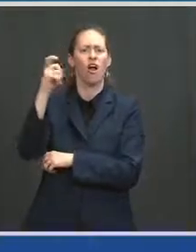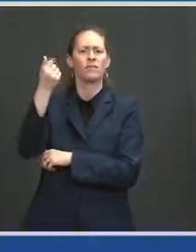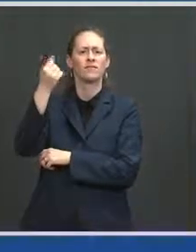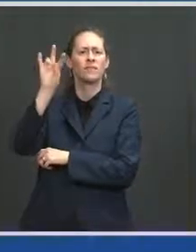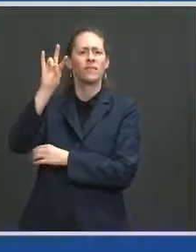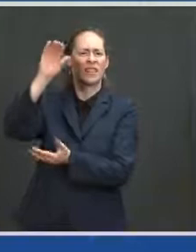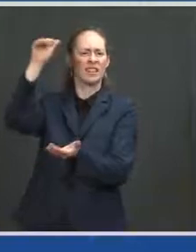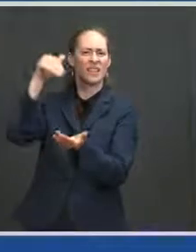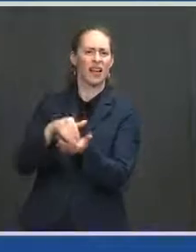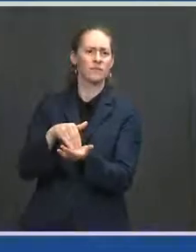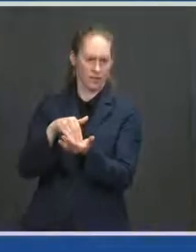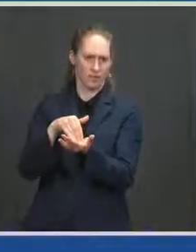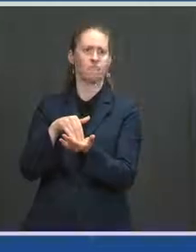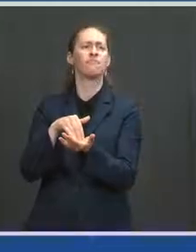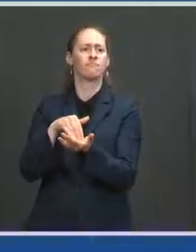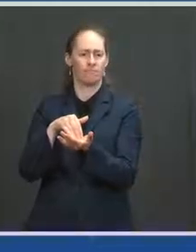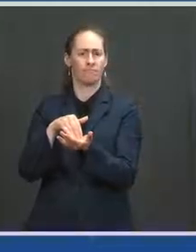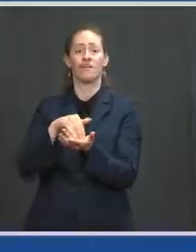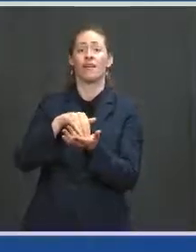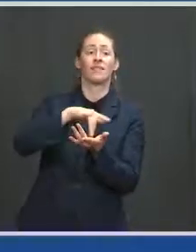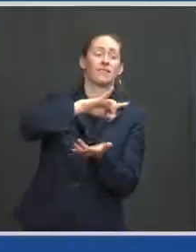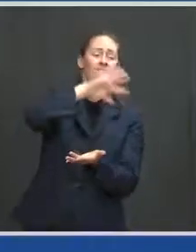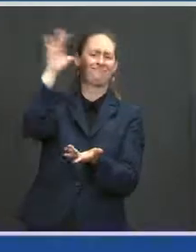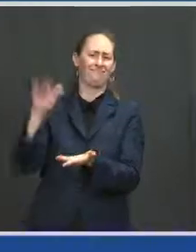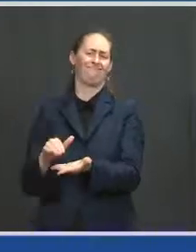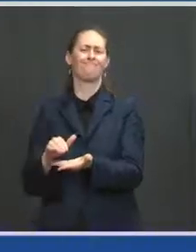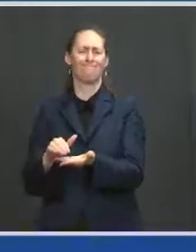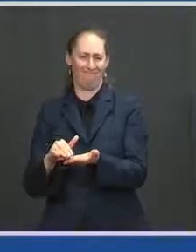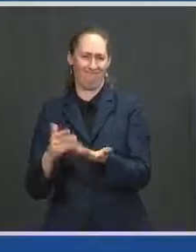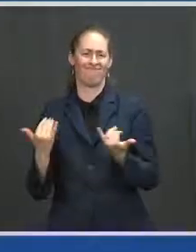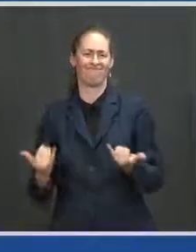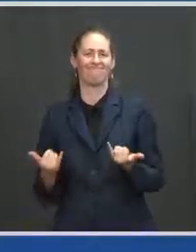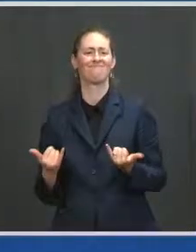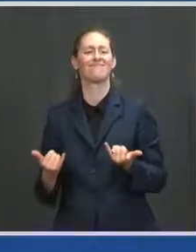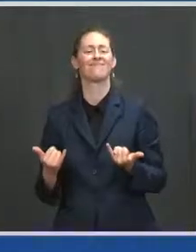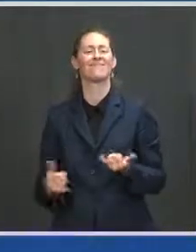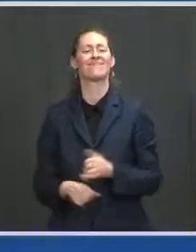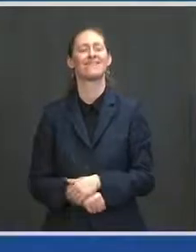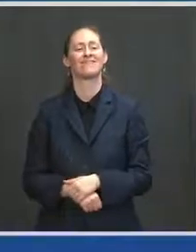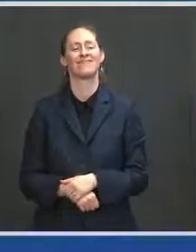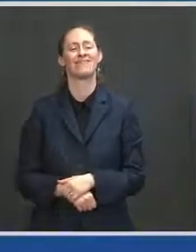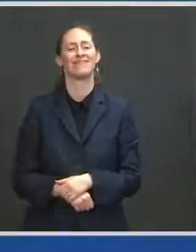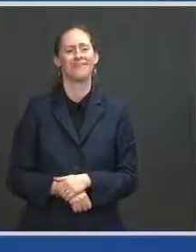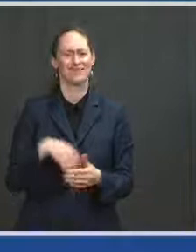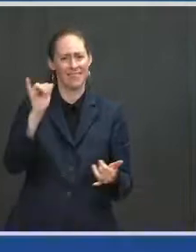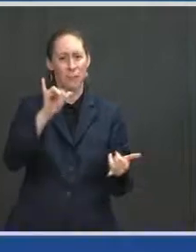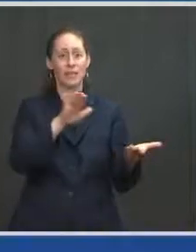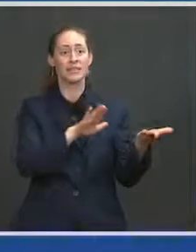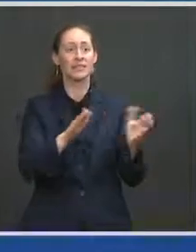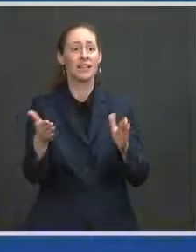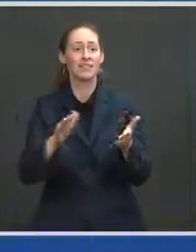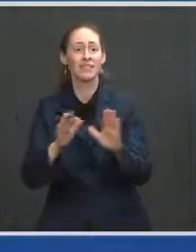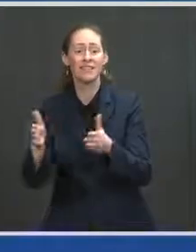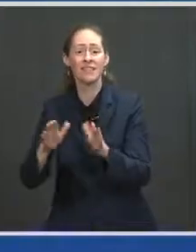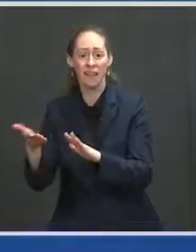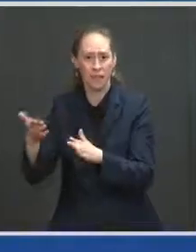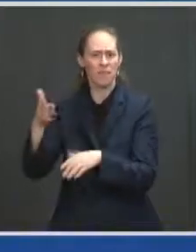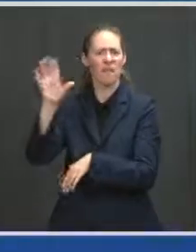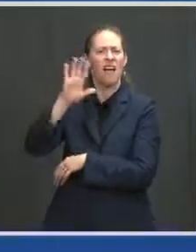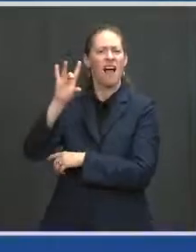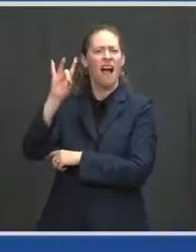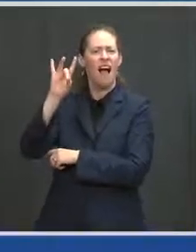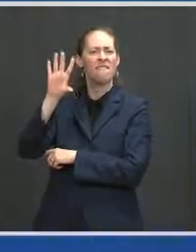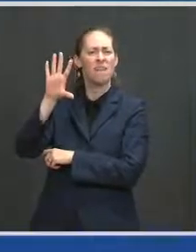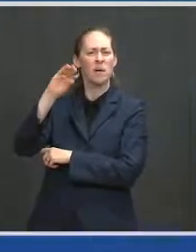Death rates are down over 85 percent. And this didn't just happen by chance. We got to this moment because